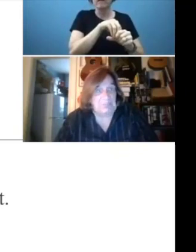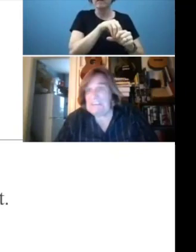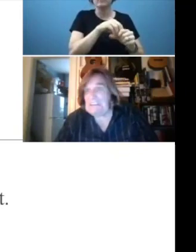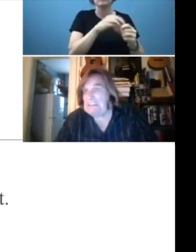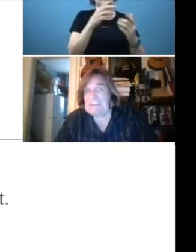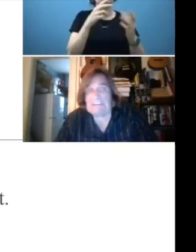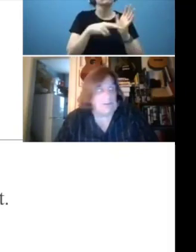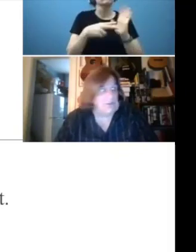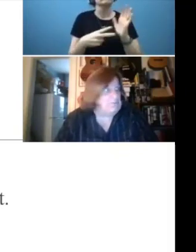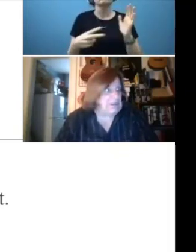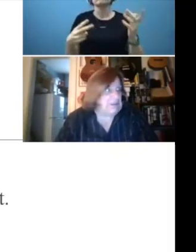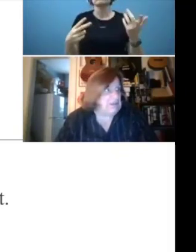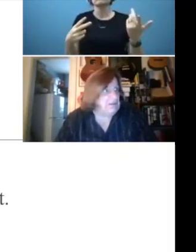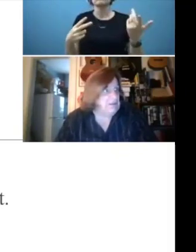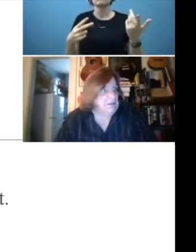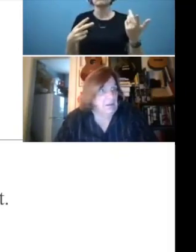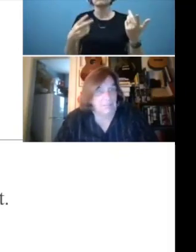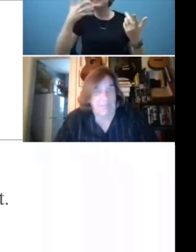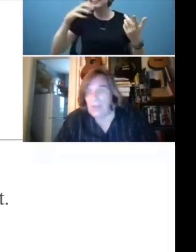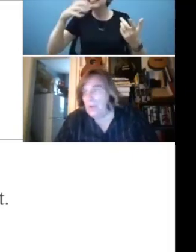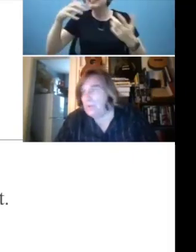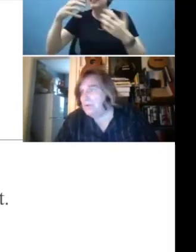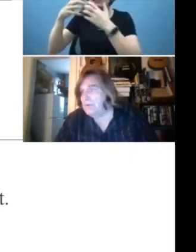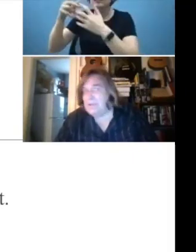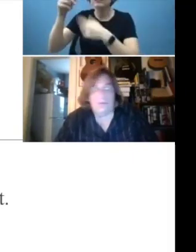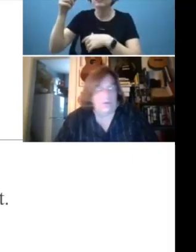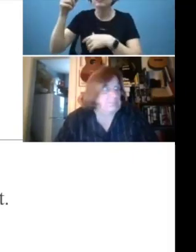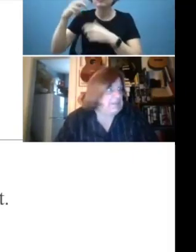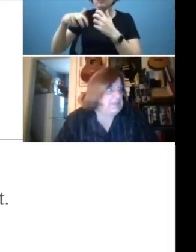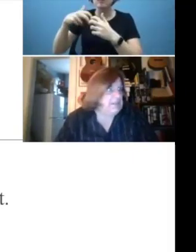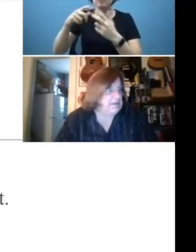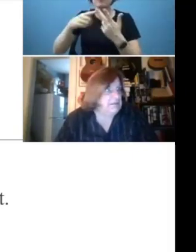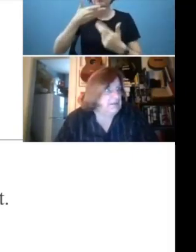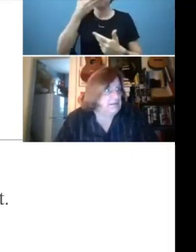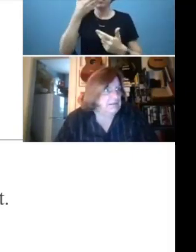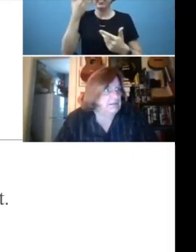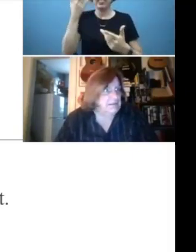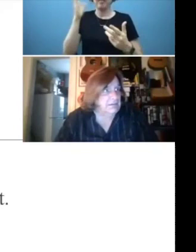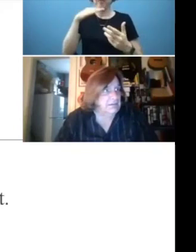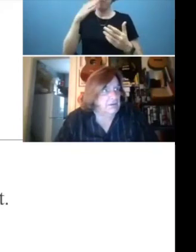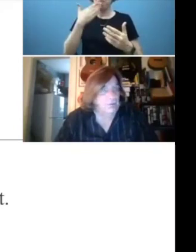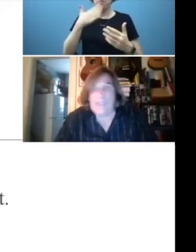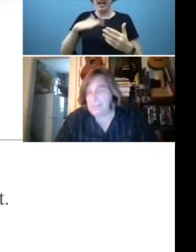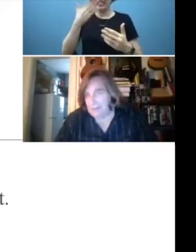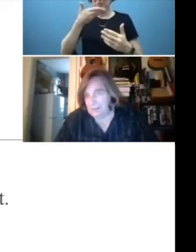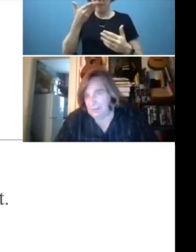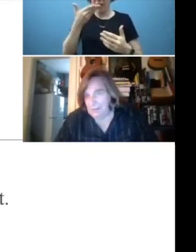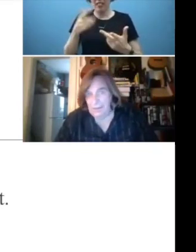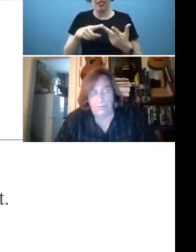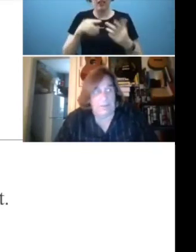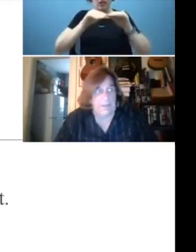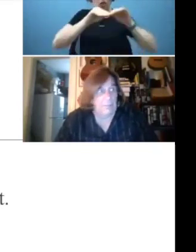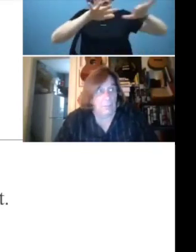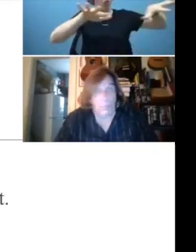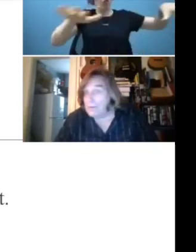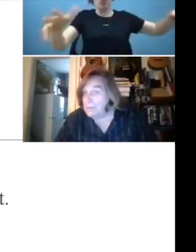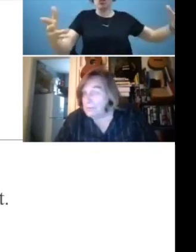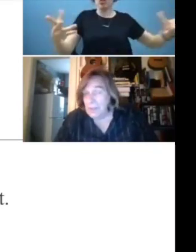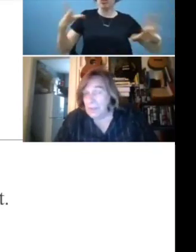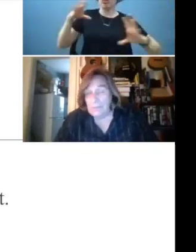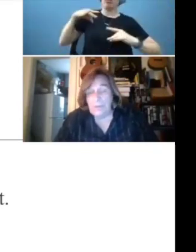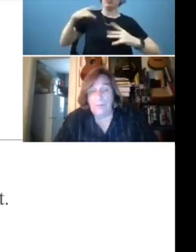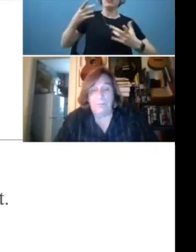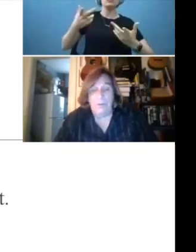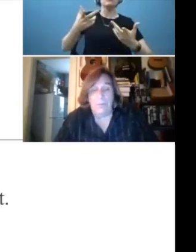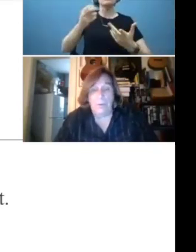you know, it could be heating, it could be a mal odor, it could be, it could be anything. It could be weather,